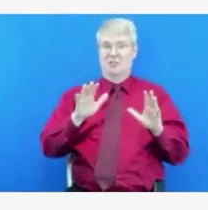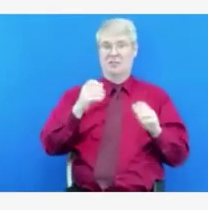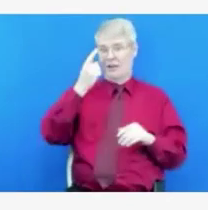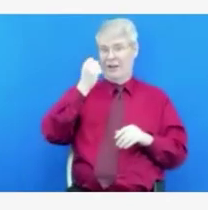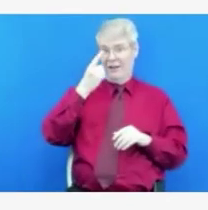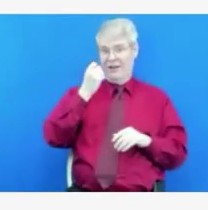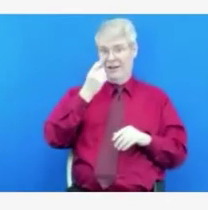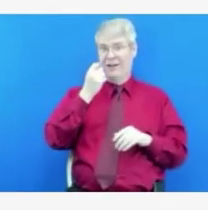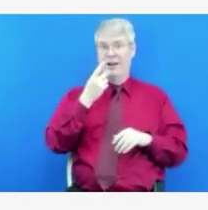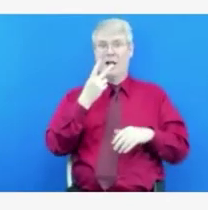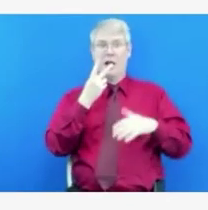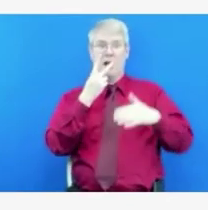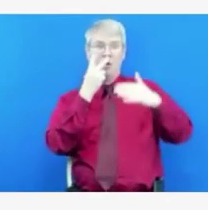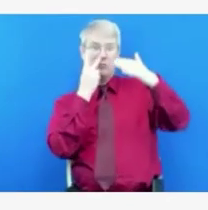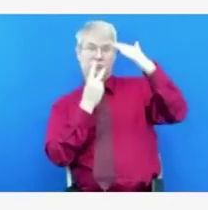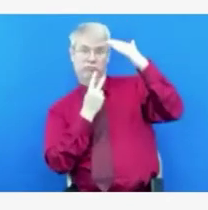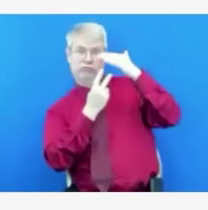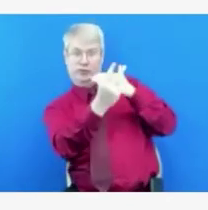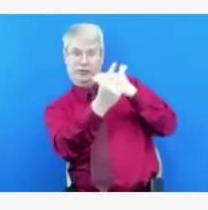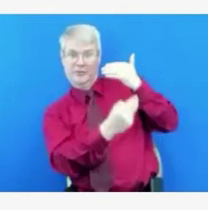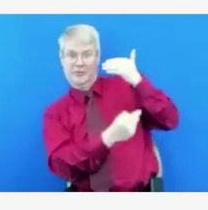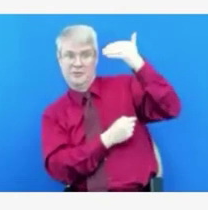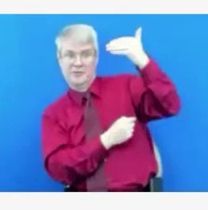caught up on what our case counts actually are.